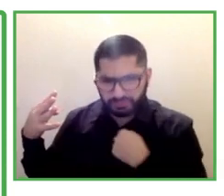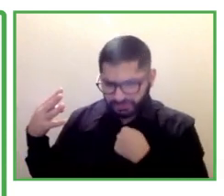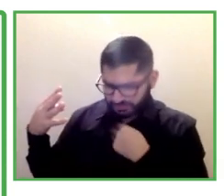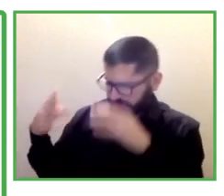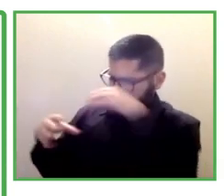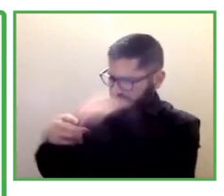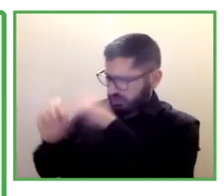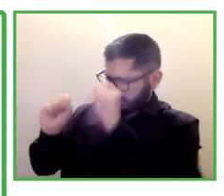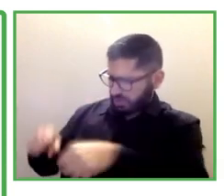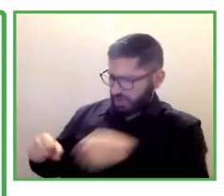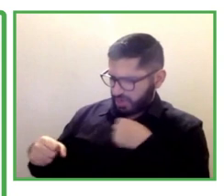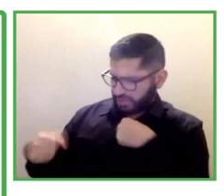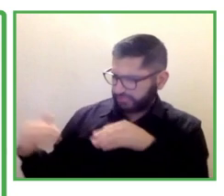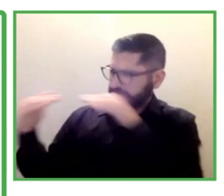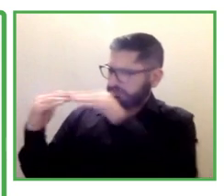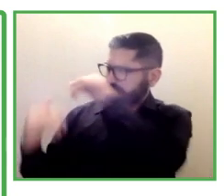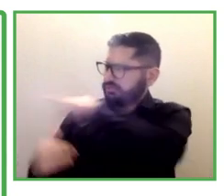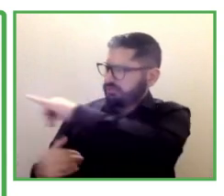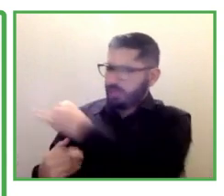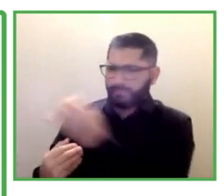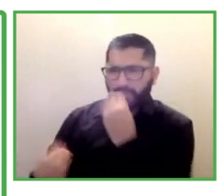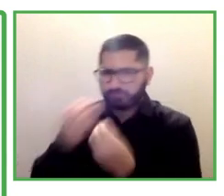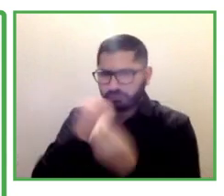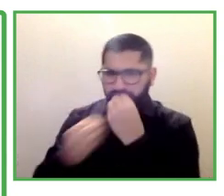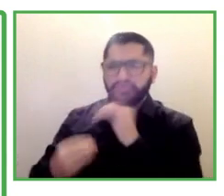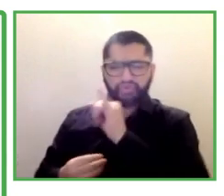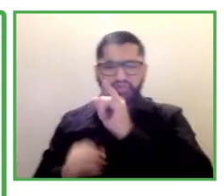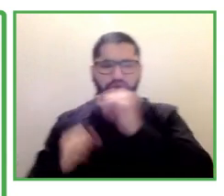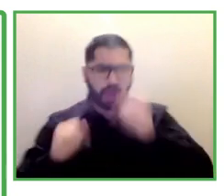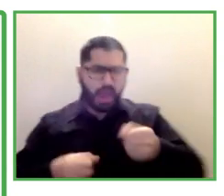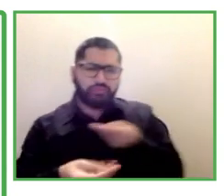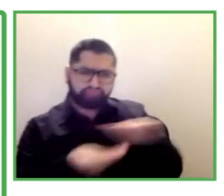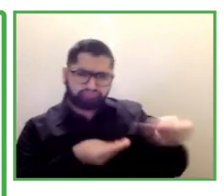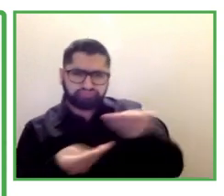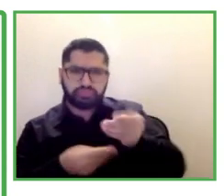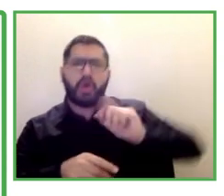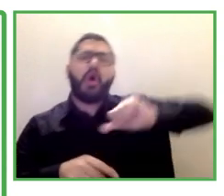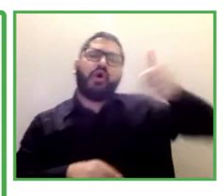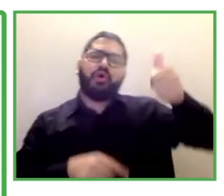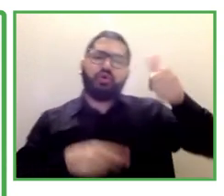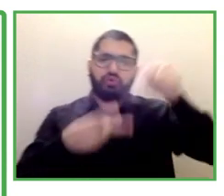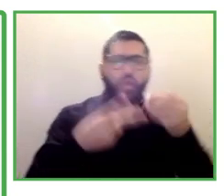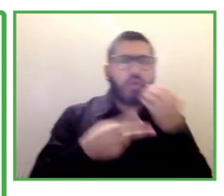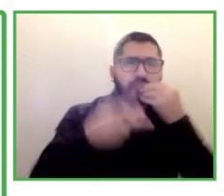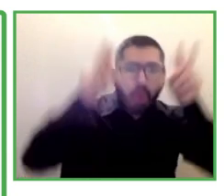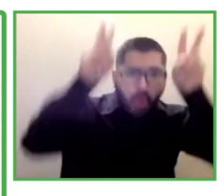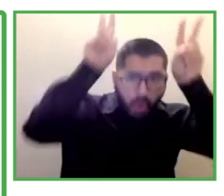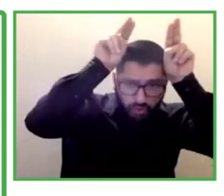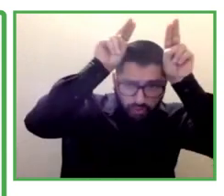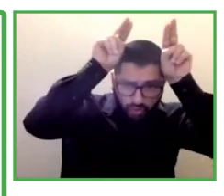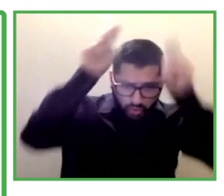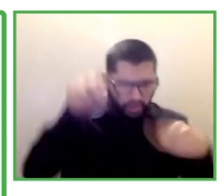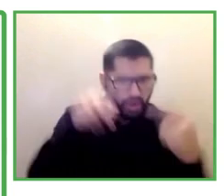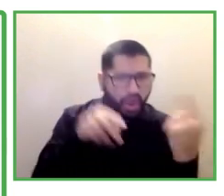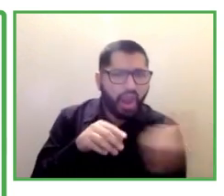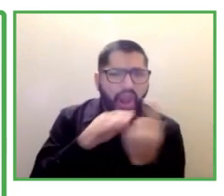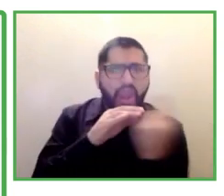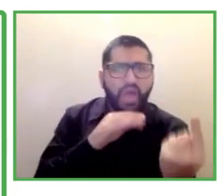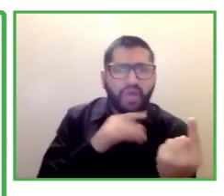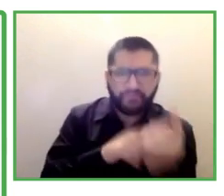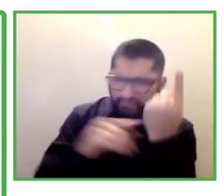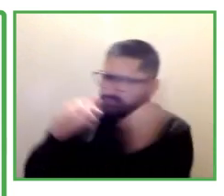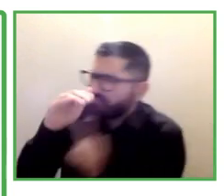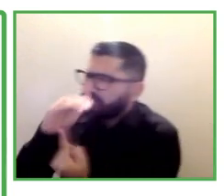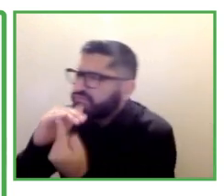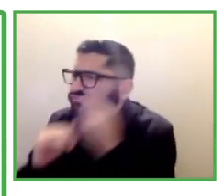left alone. He goes into the cave and asks the bear, hey bear, am I on your list? And the bear says, yes, rabbit. So the rabbit says,